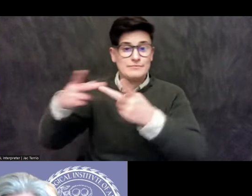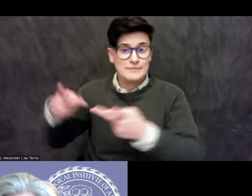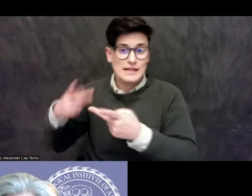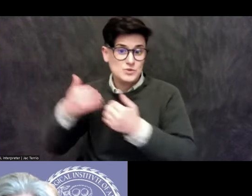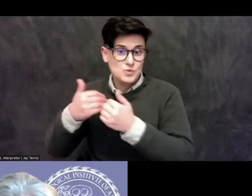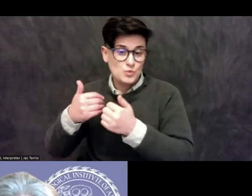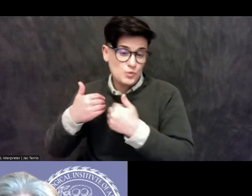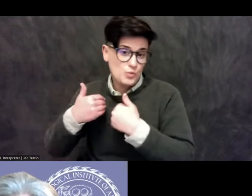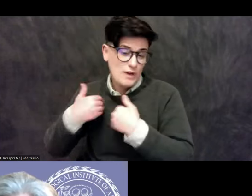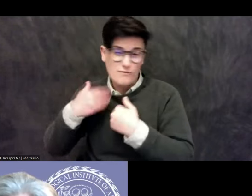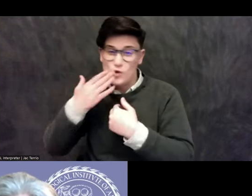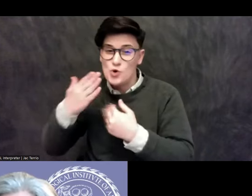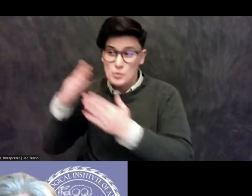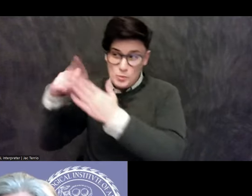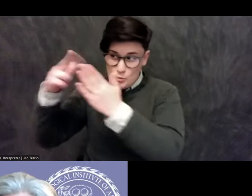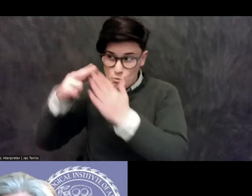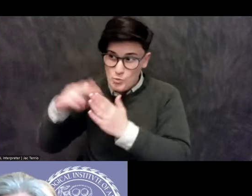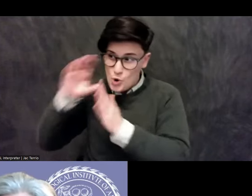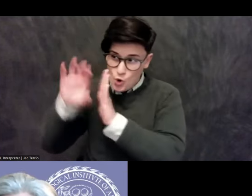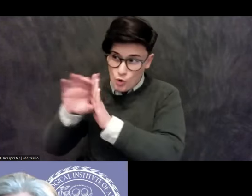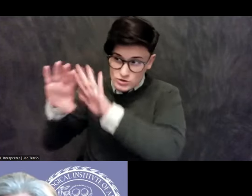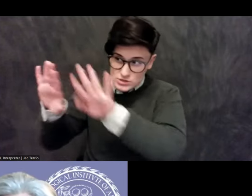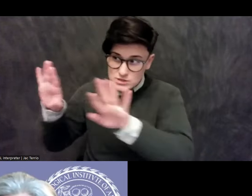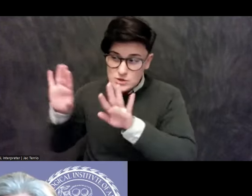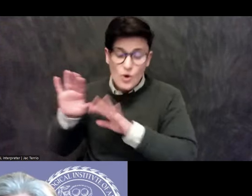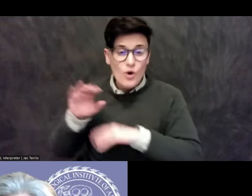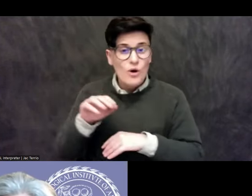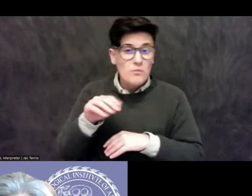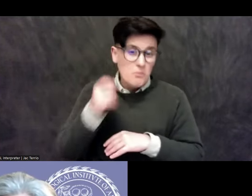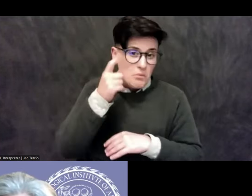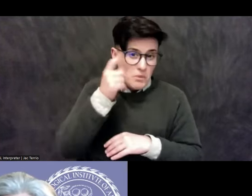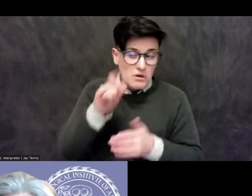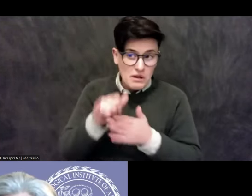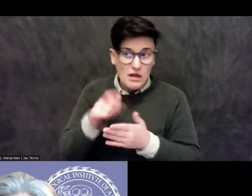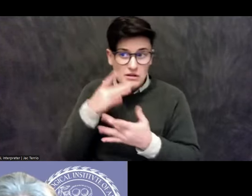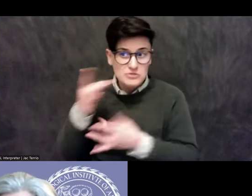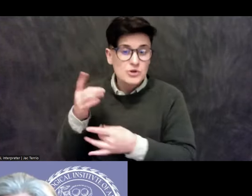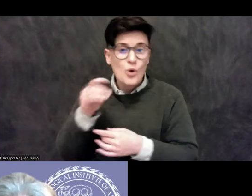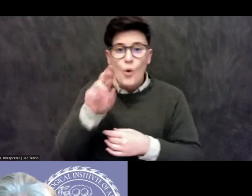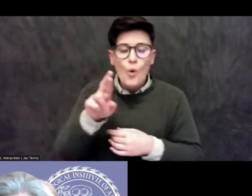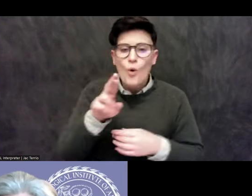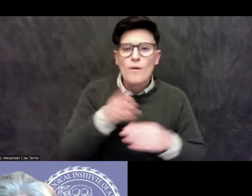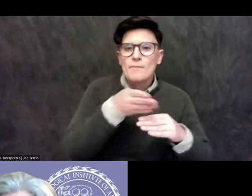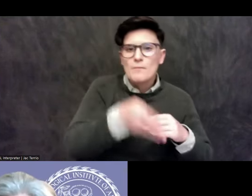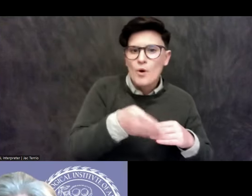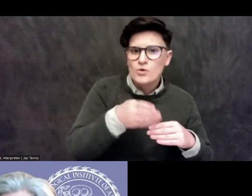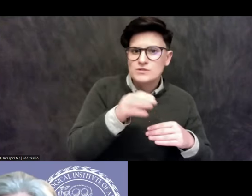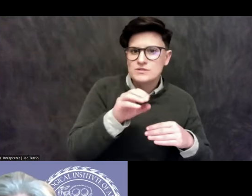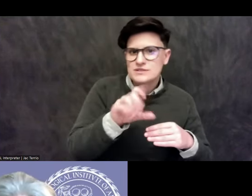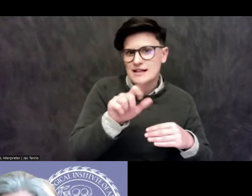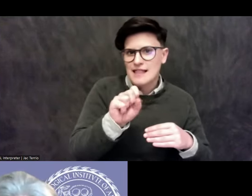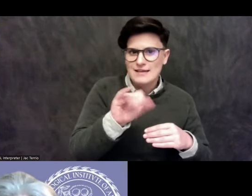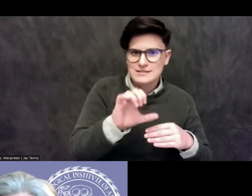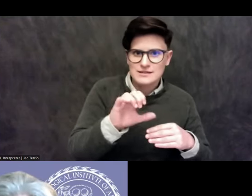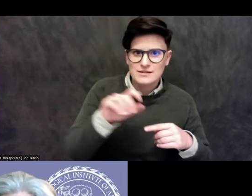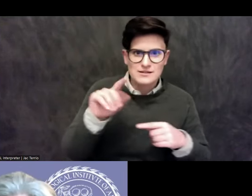doing archaeology along those lines, or looking at the post-classical texts would make more sense to them, and